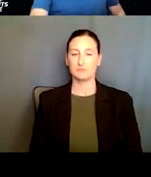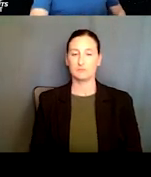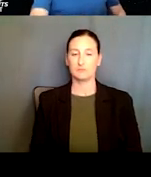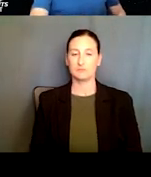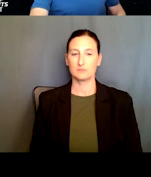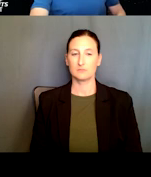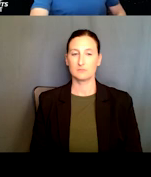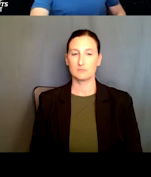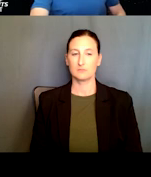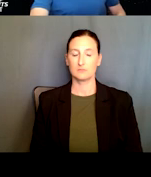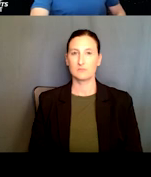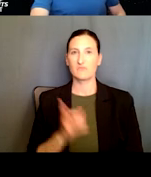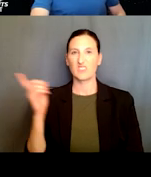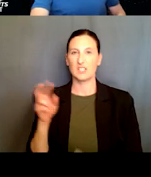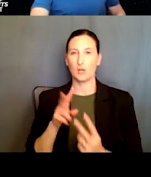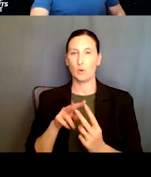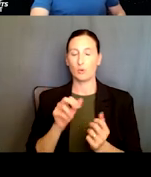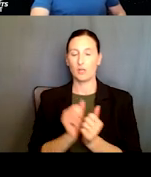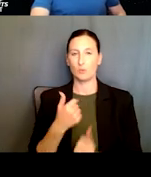uh, collaborate with NSF in this area.